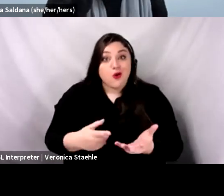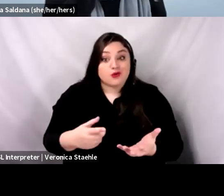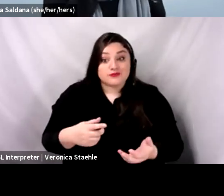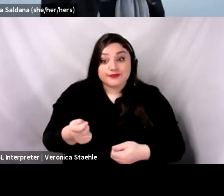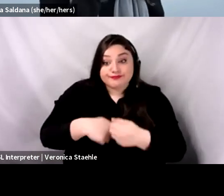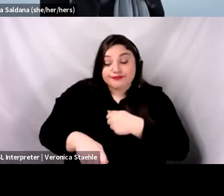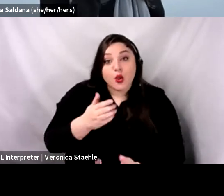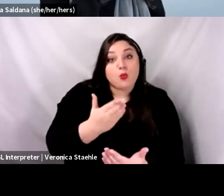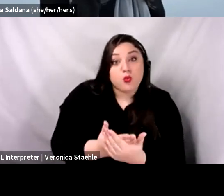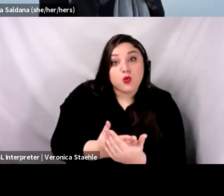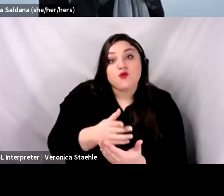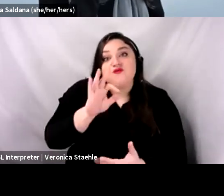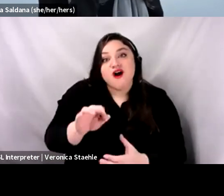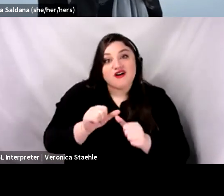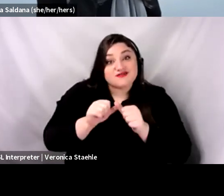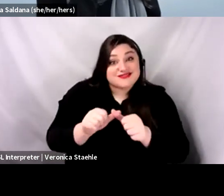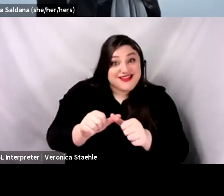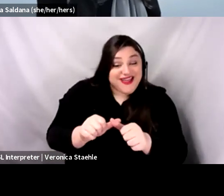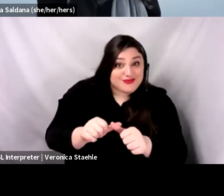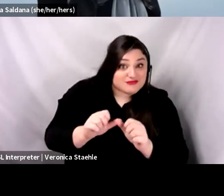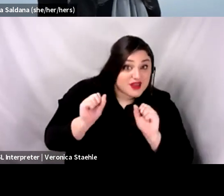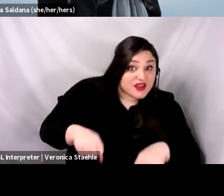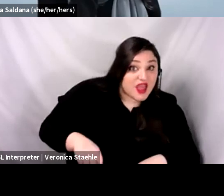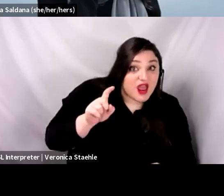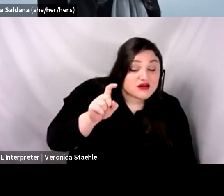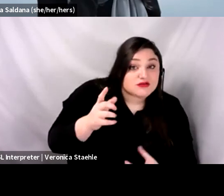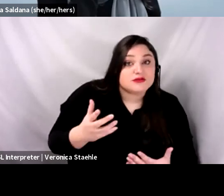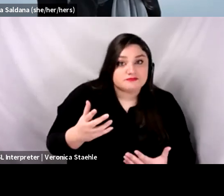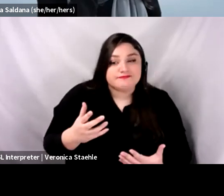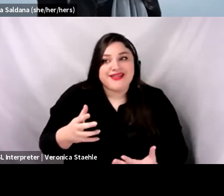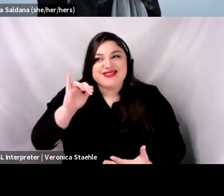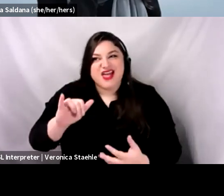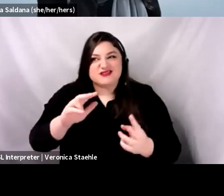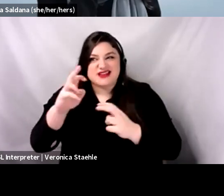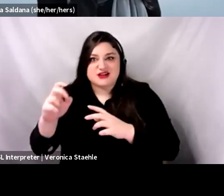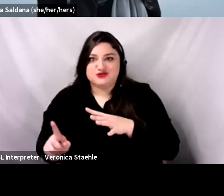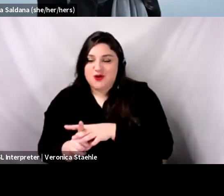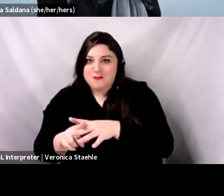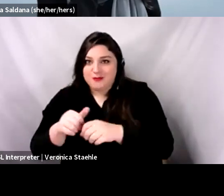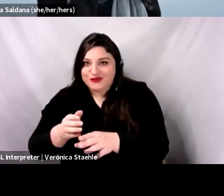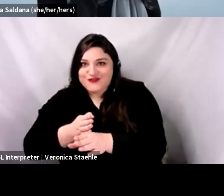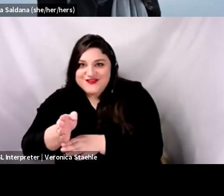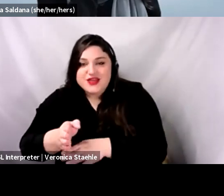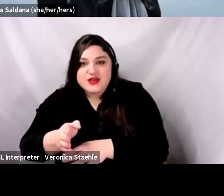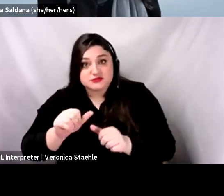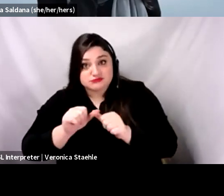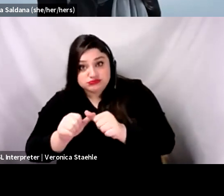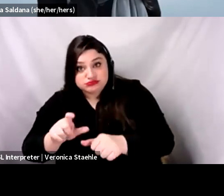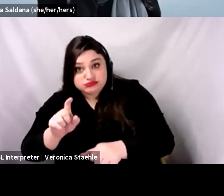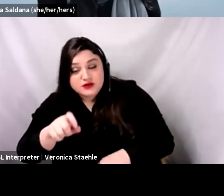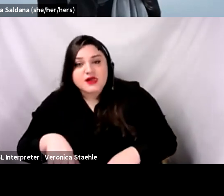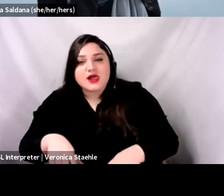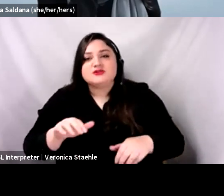right? It's, it's something that is an issue in the field. Um, how do we create the processes and